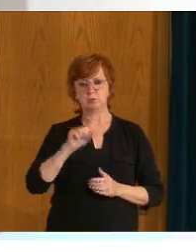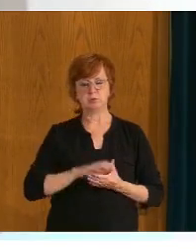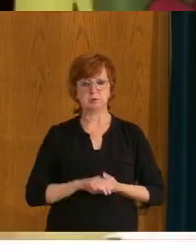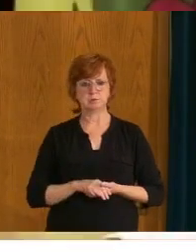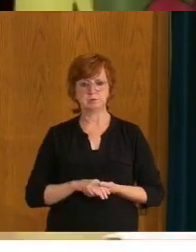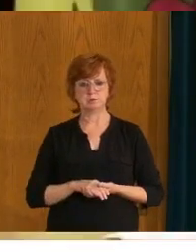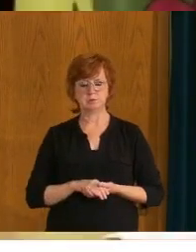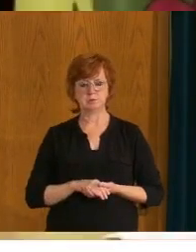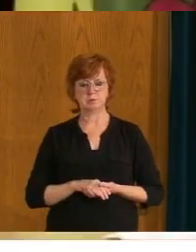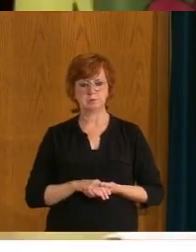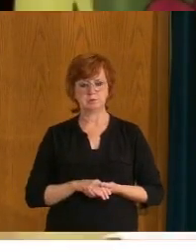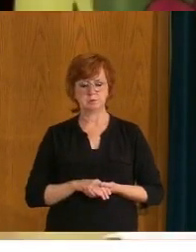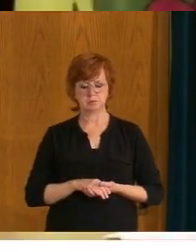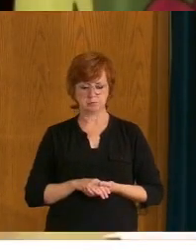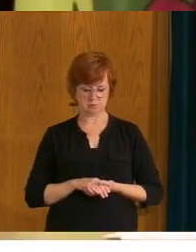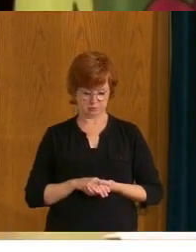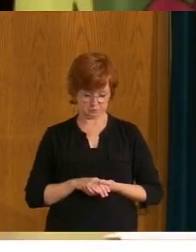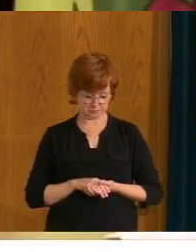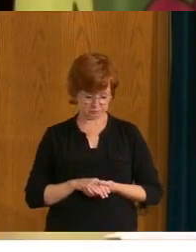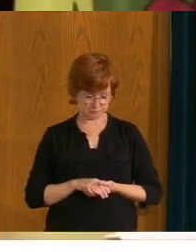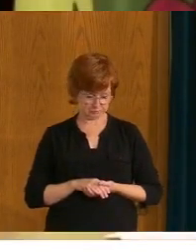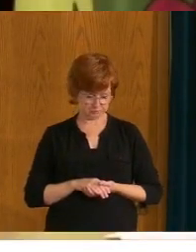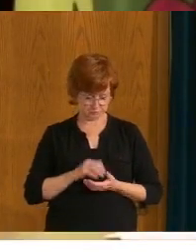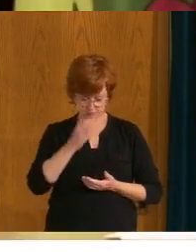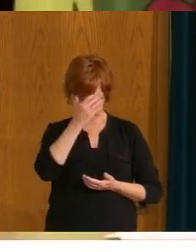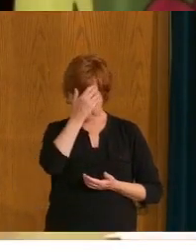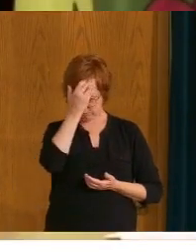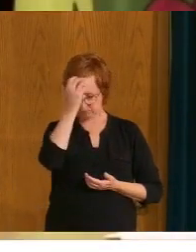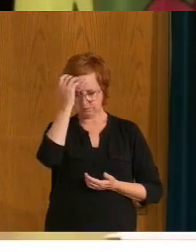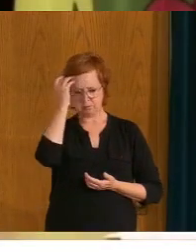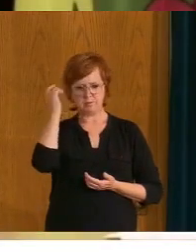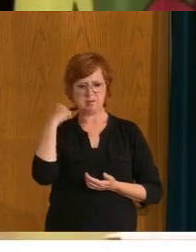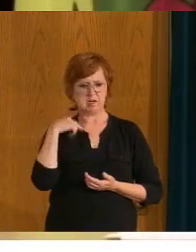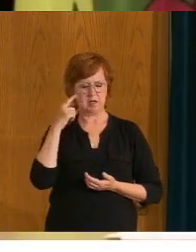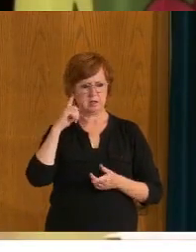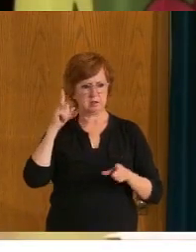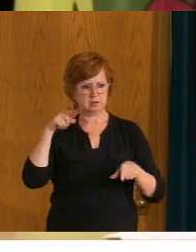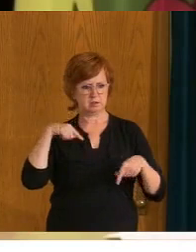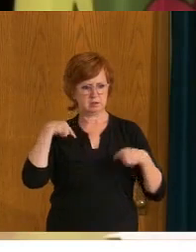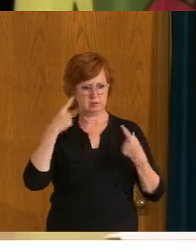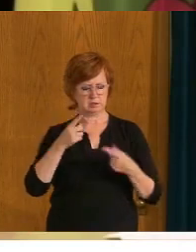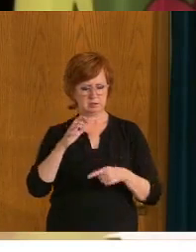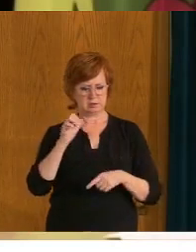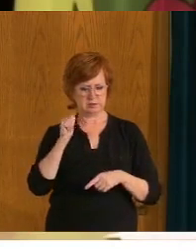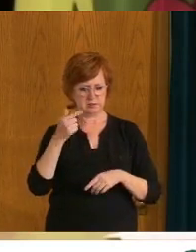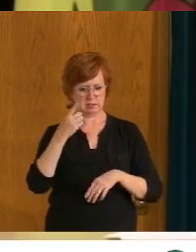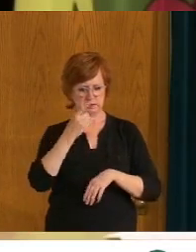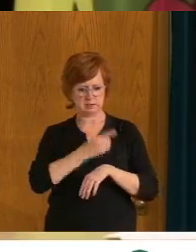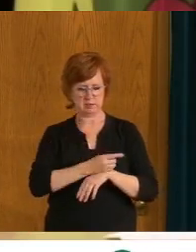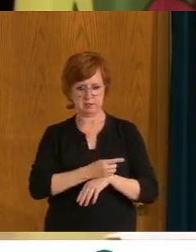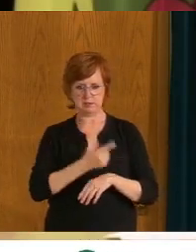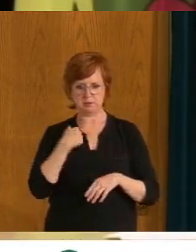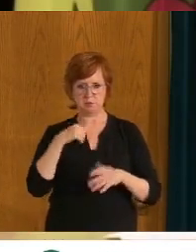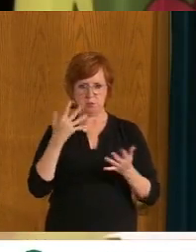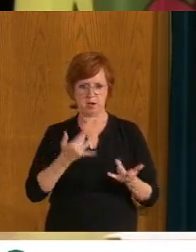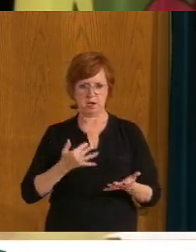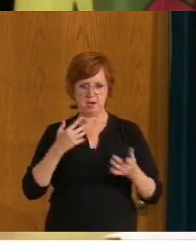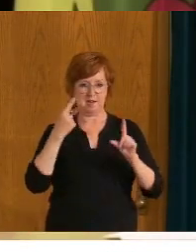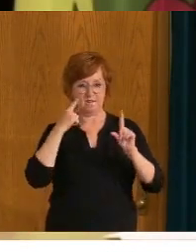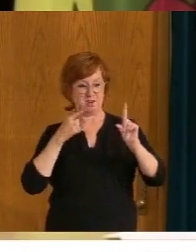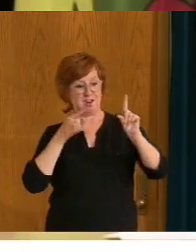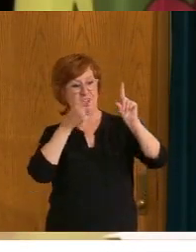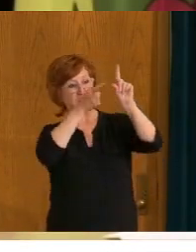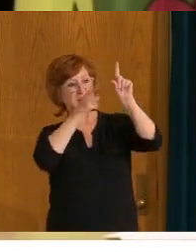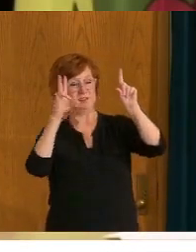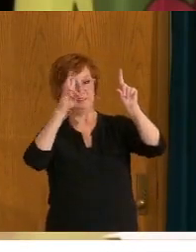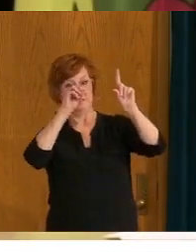Hi there. Um, with, uh, it's been about 10 days, I think since we've been sitting just under, um, 70% of that first